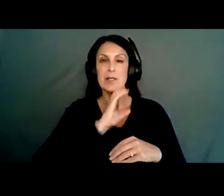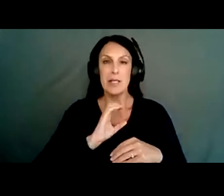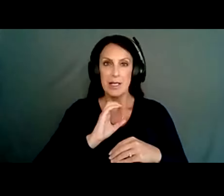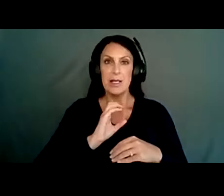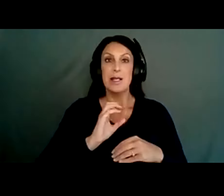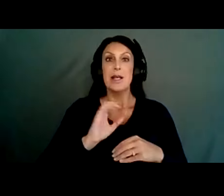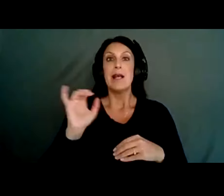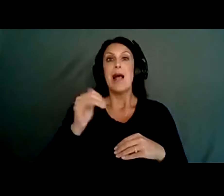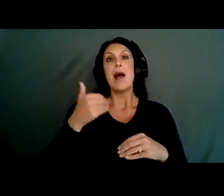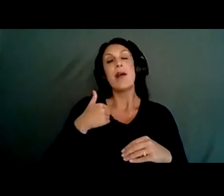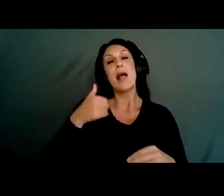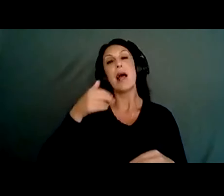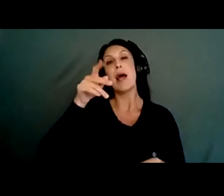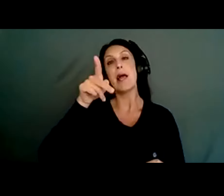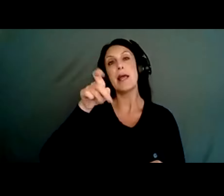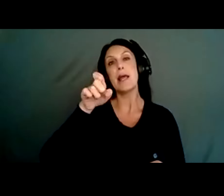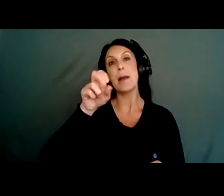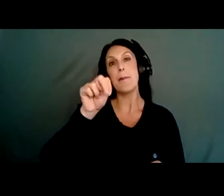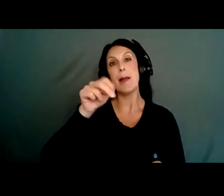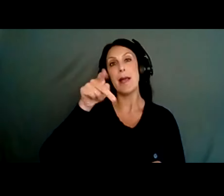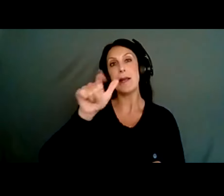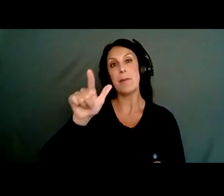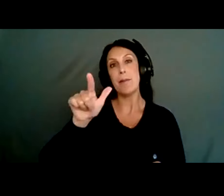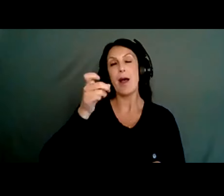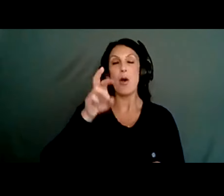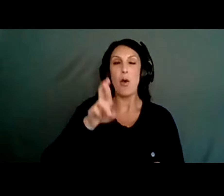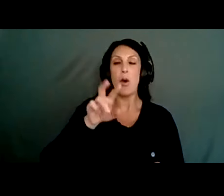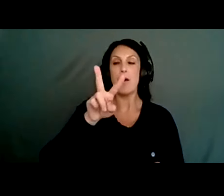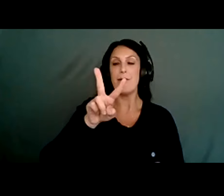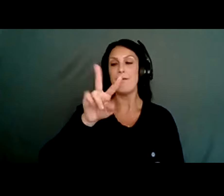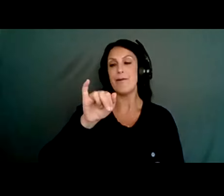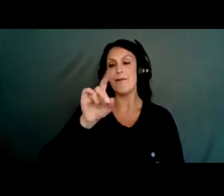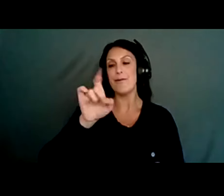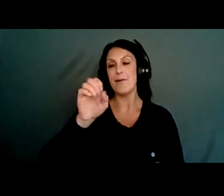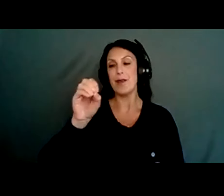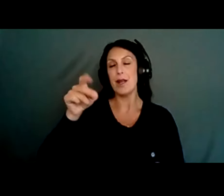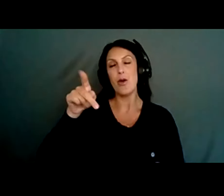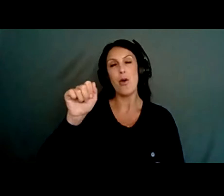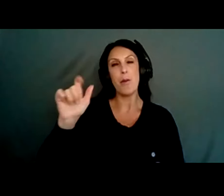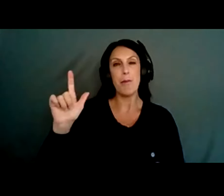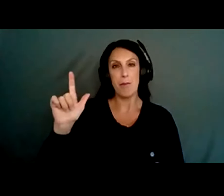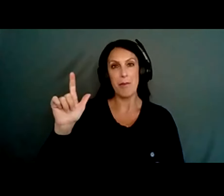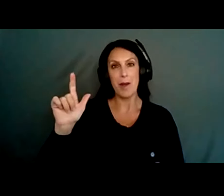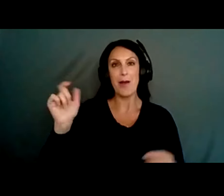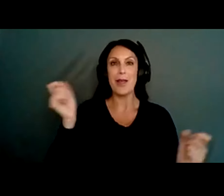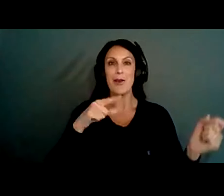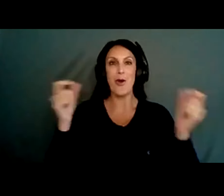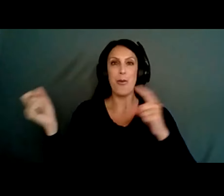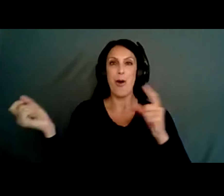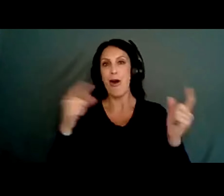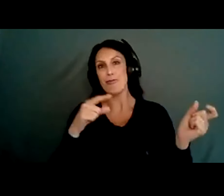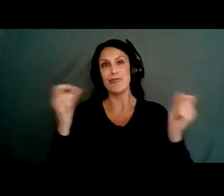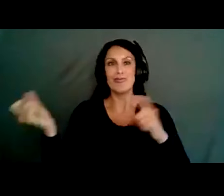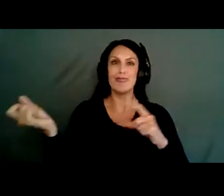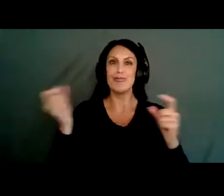a, like a pen pal or a video pal where they communicate back and forth, but we also have messages going out that are just going out to